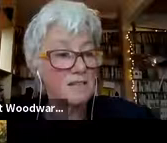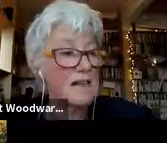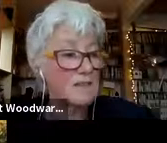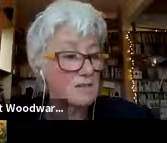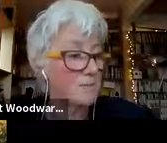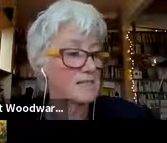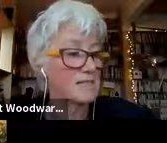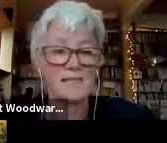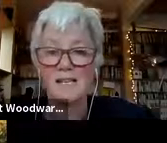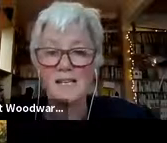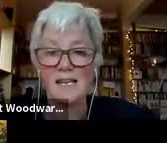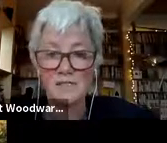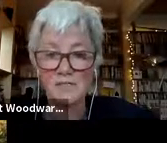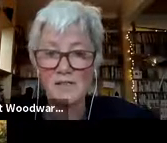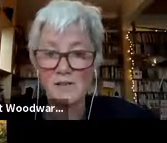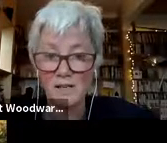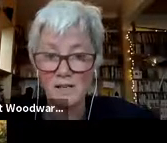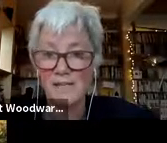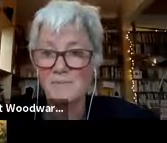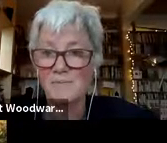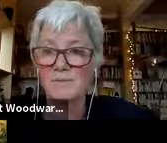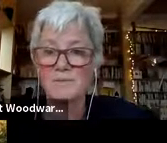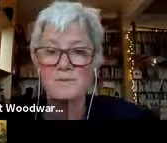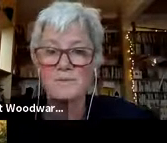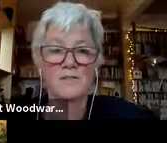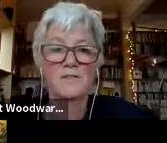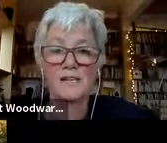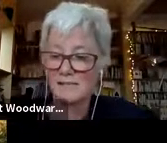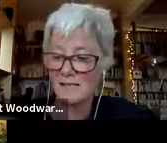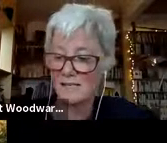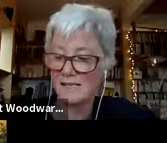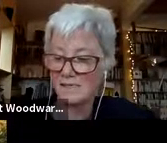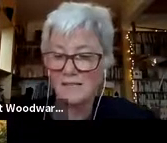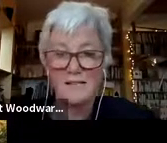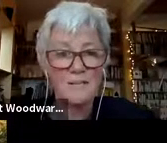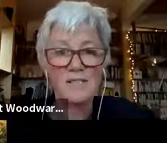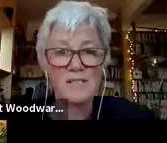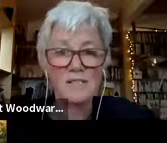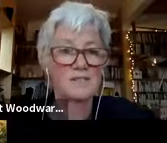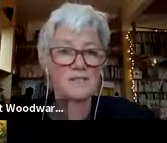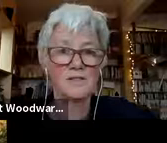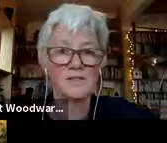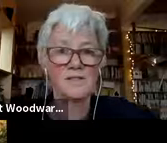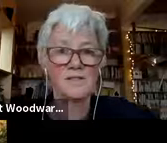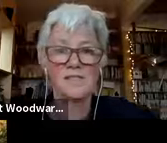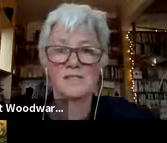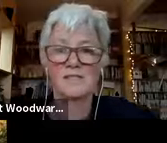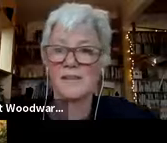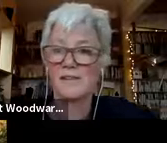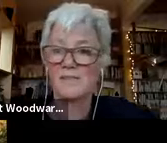to Indian Anthropocene exhibition, online exhibition, which was curated last year by Charles Sturt